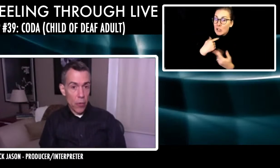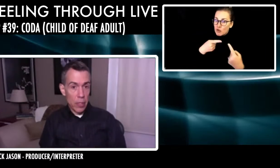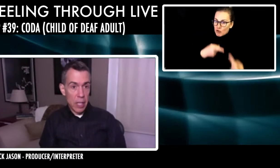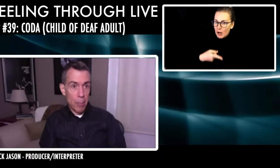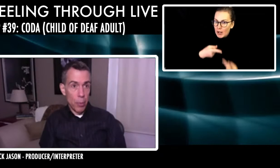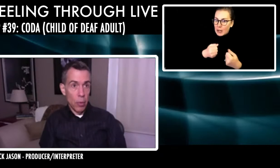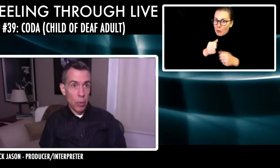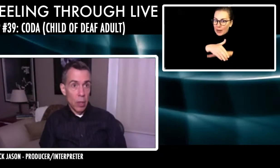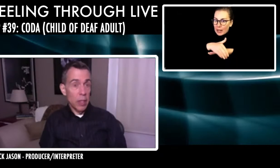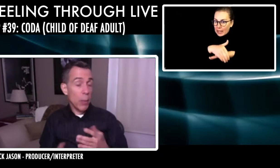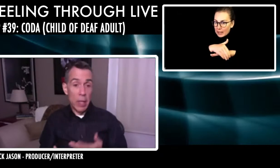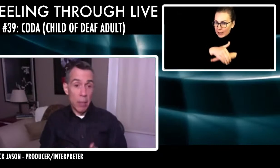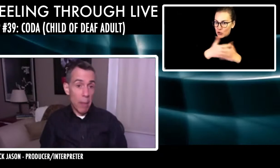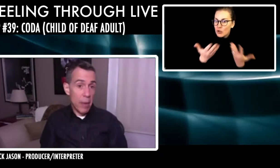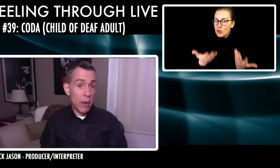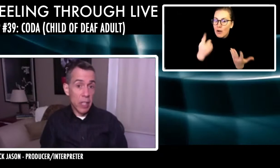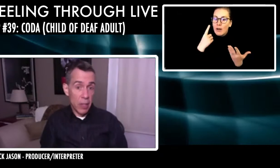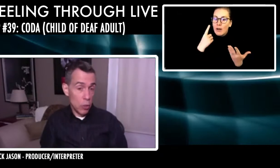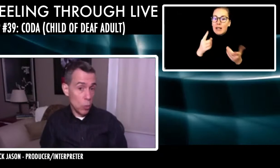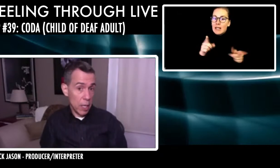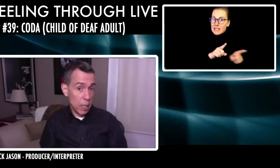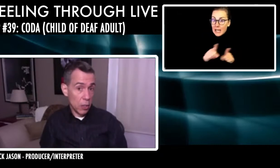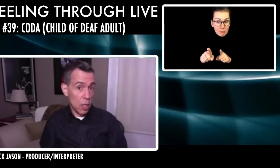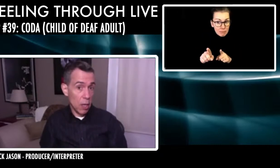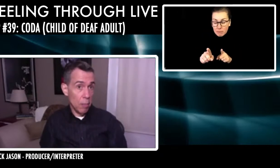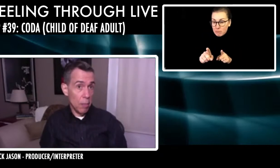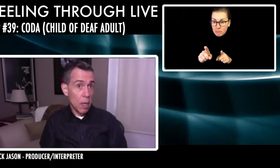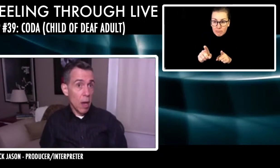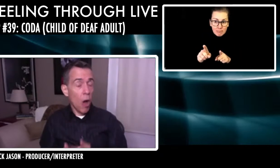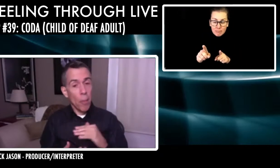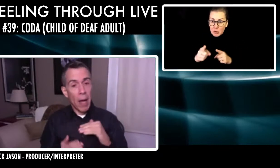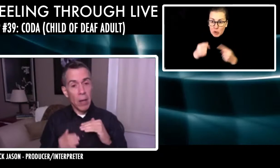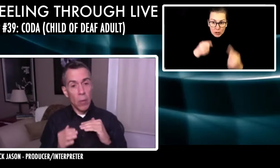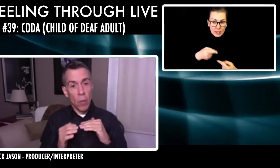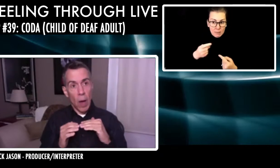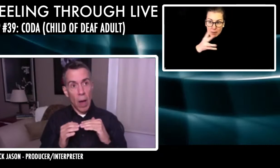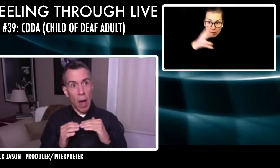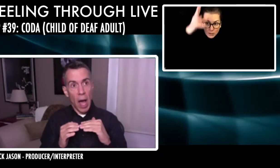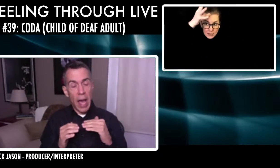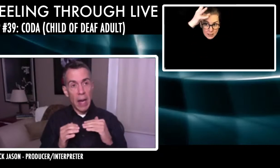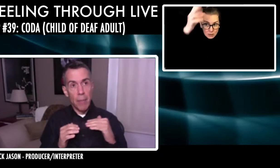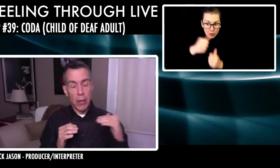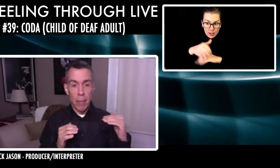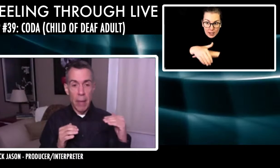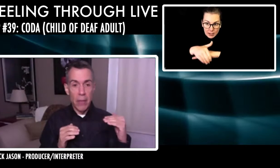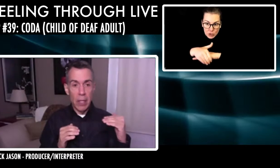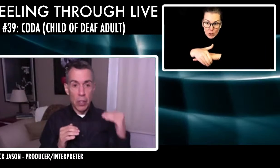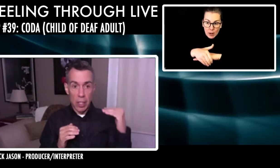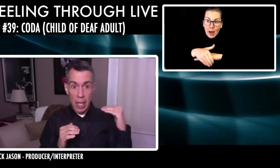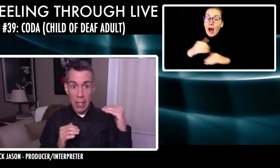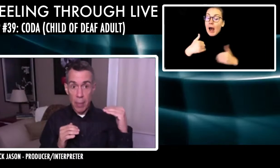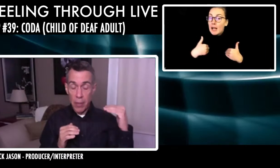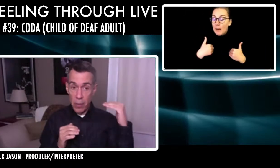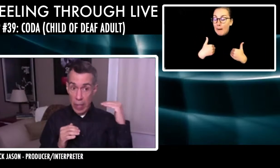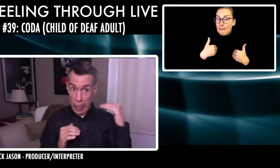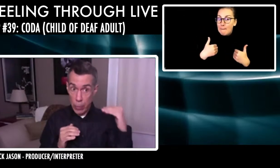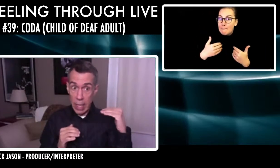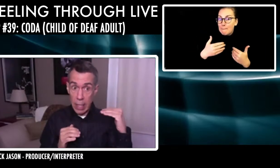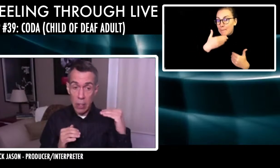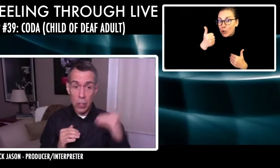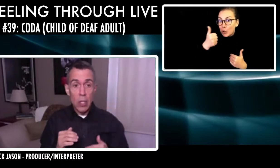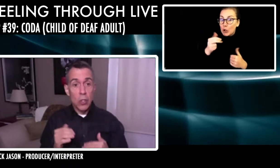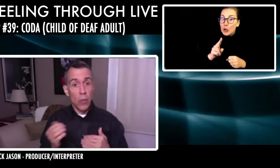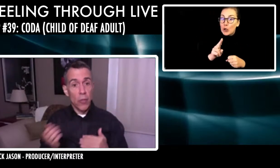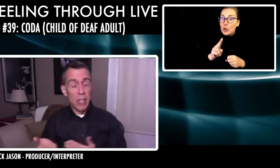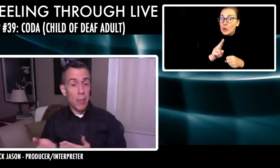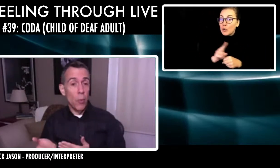So for example, the same way that my parents have issues with English. Um, although mine, I had a better command of English cause I had the benefit of hearing